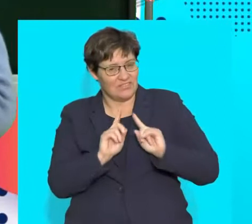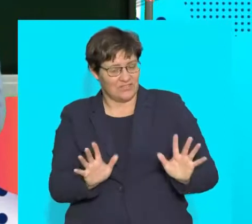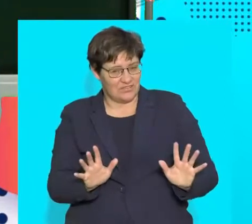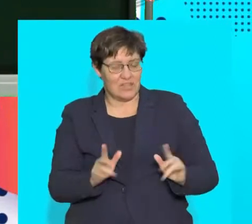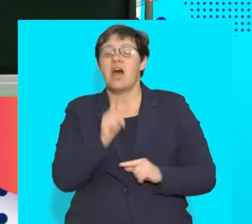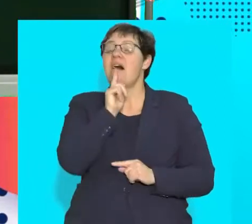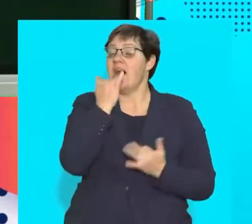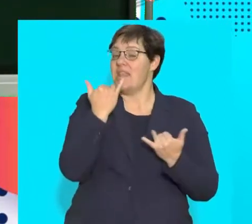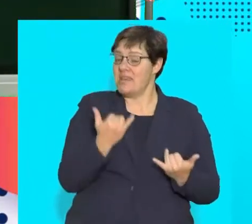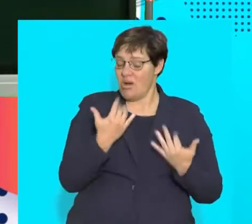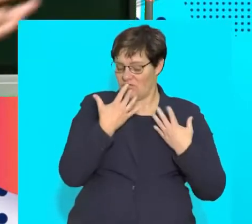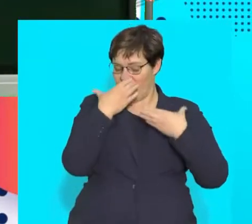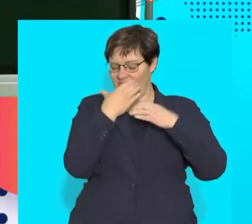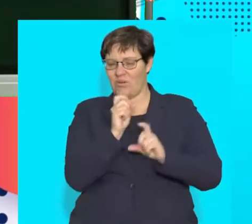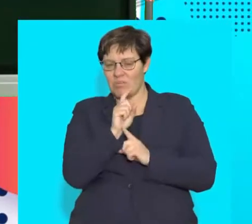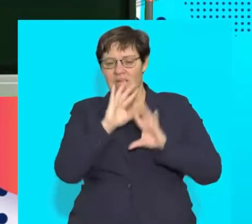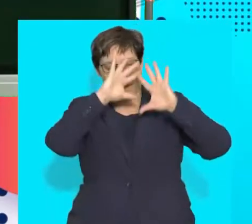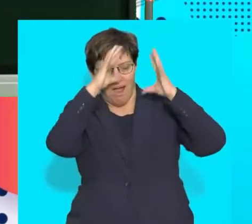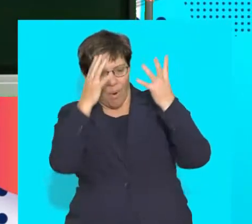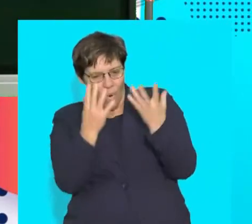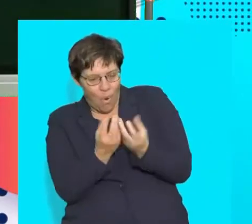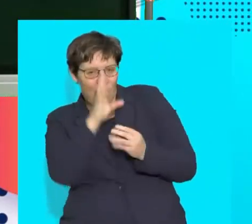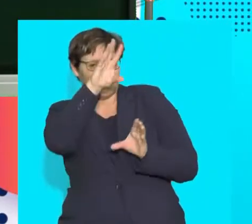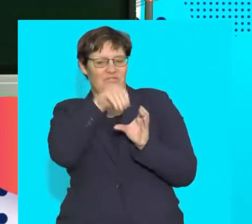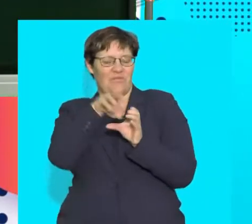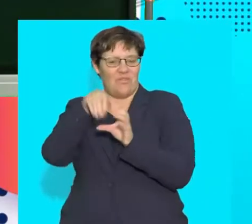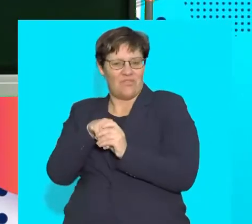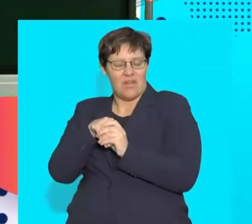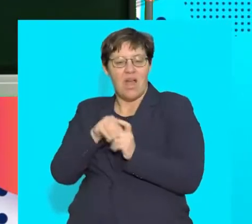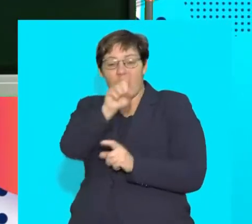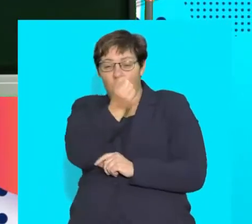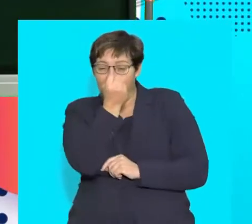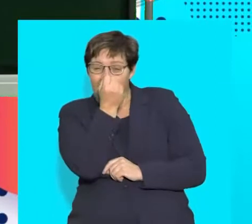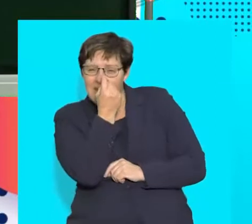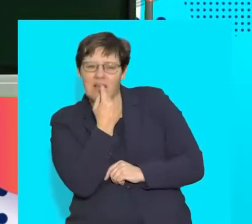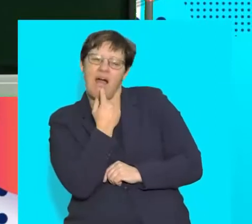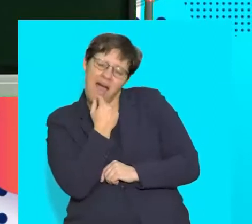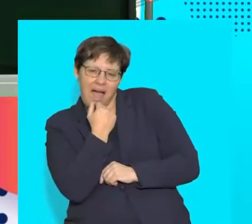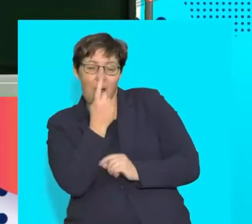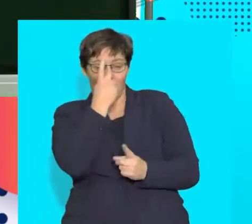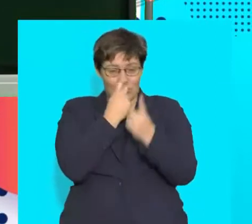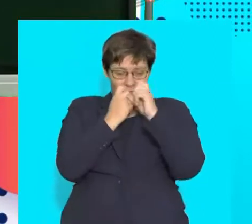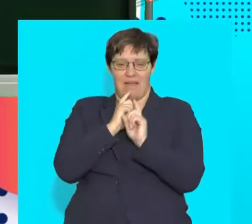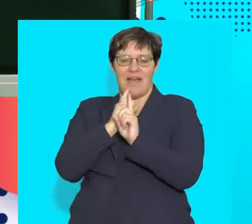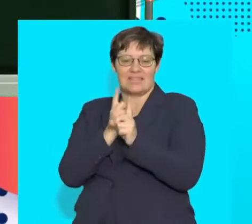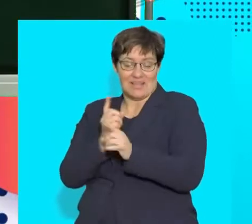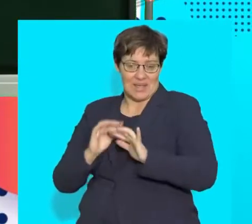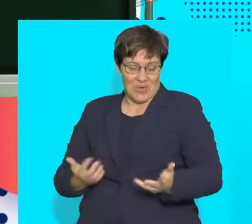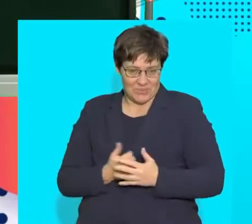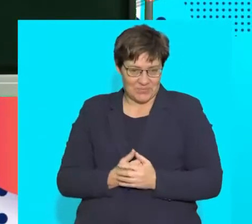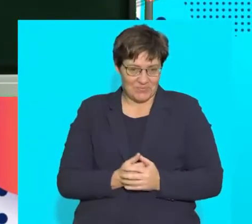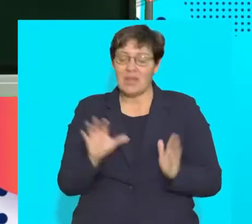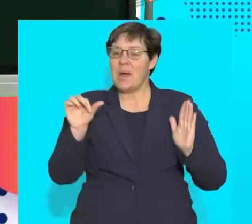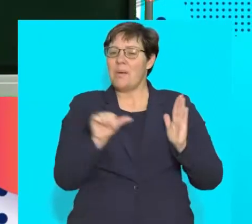lesson today, we're to have an overview of all of that and we're going to try and apply our understanding to some revision questions. It is